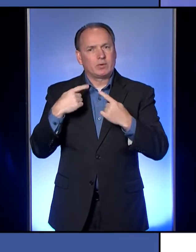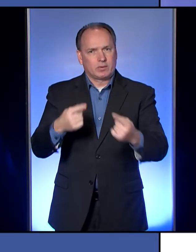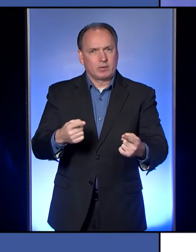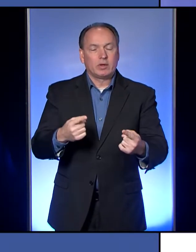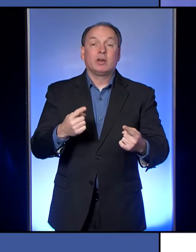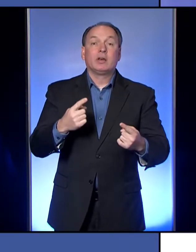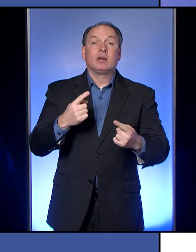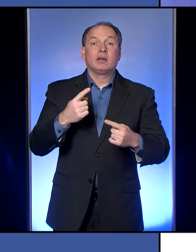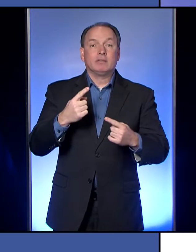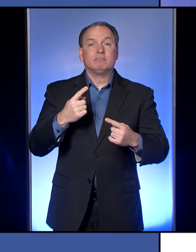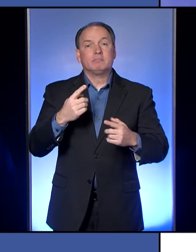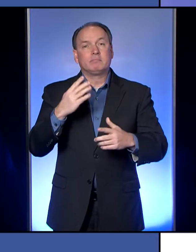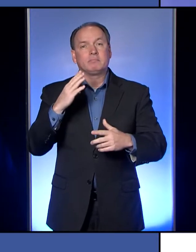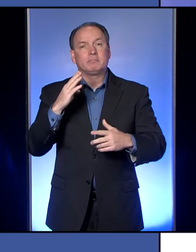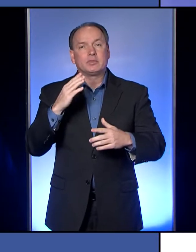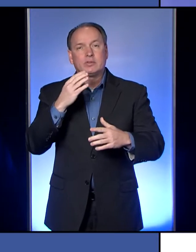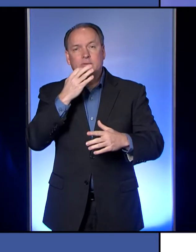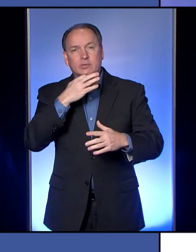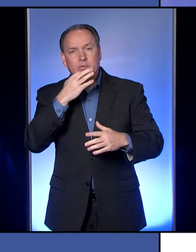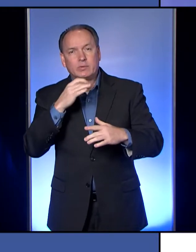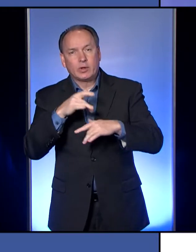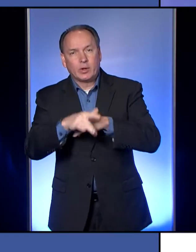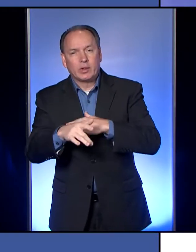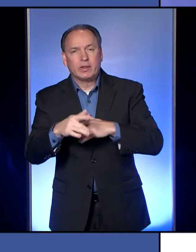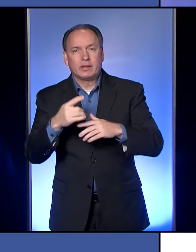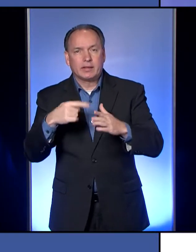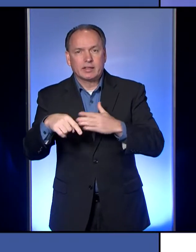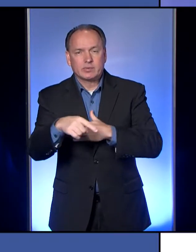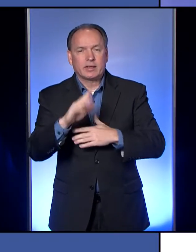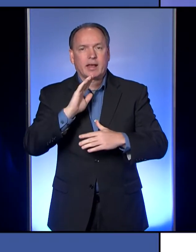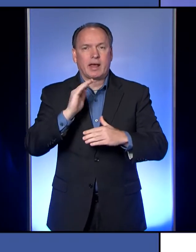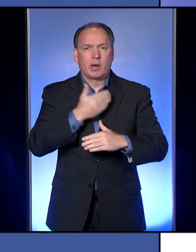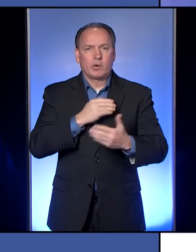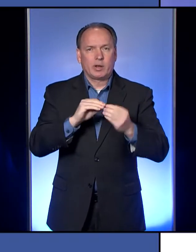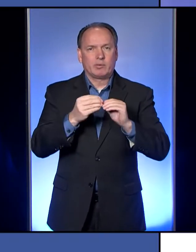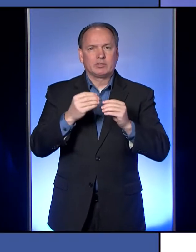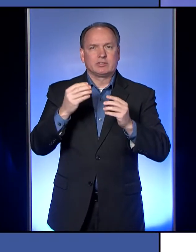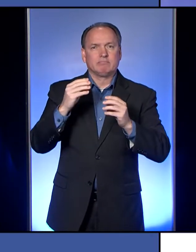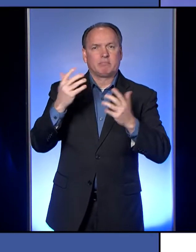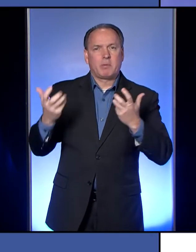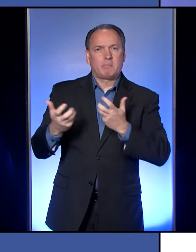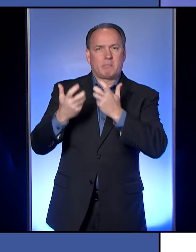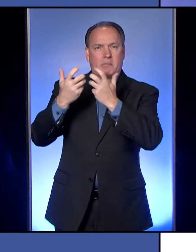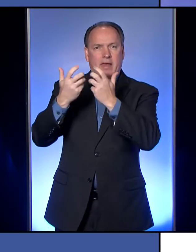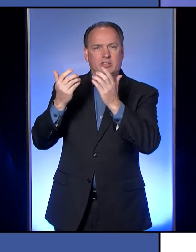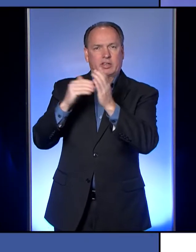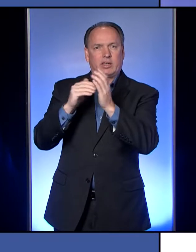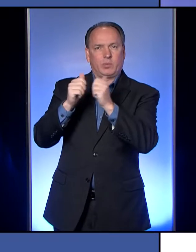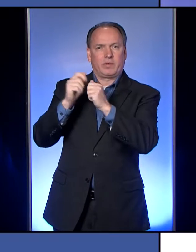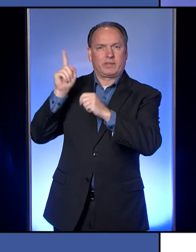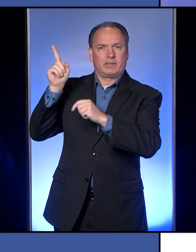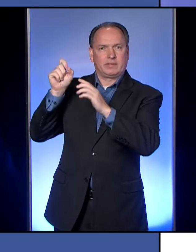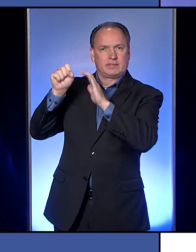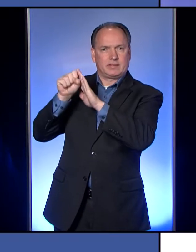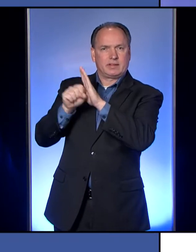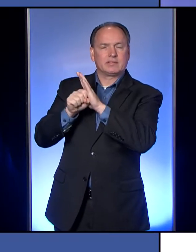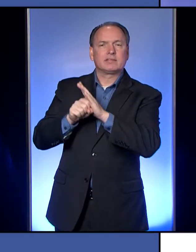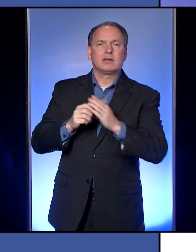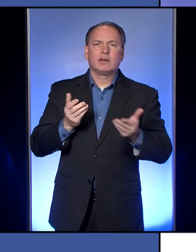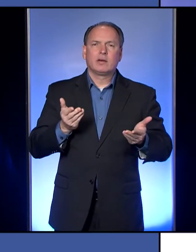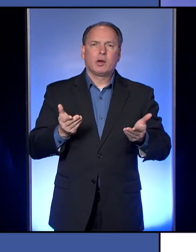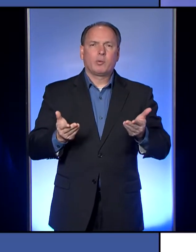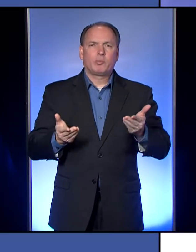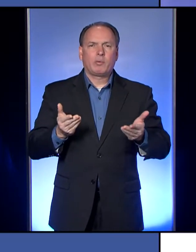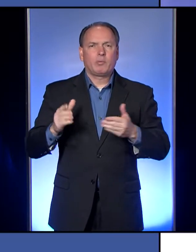by early next week, we expect our numbers to be better aligned with the states. Now probable cases are essentially